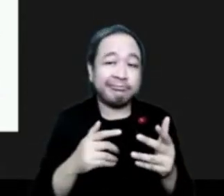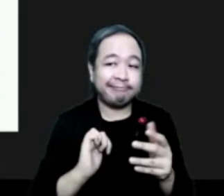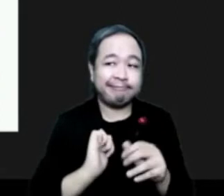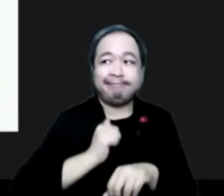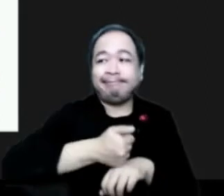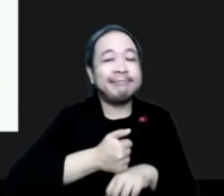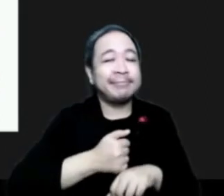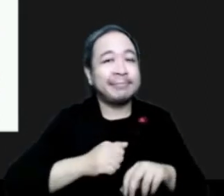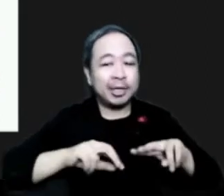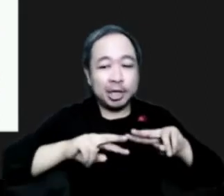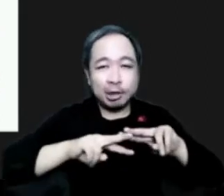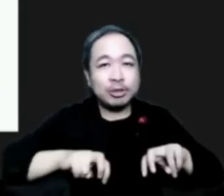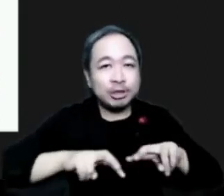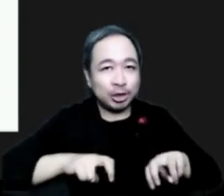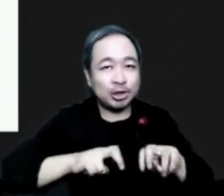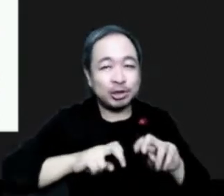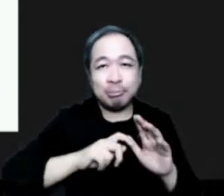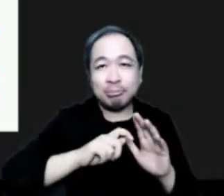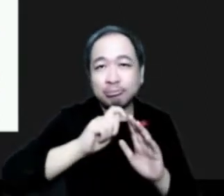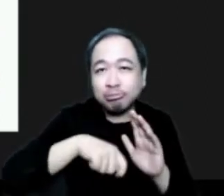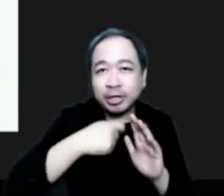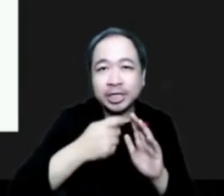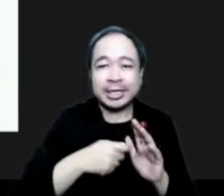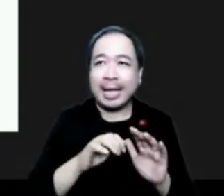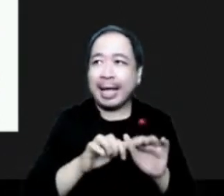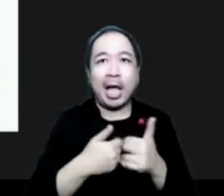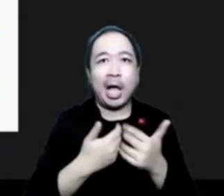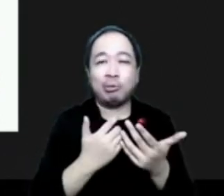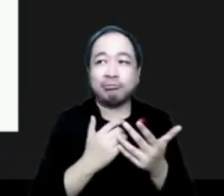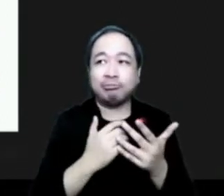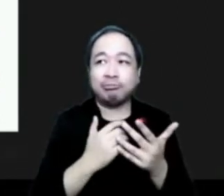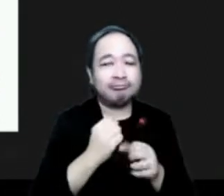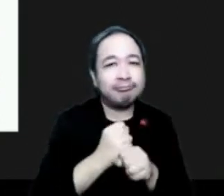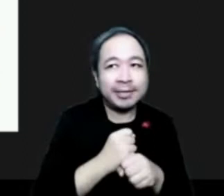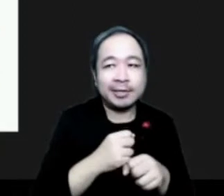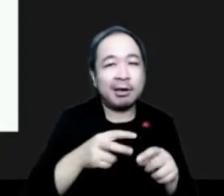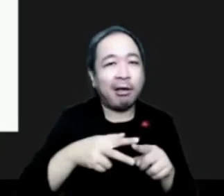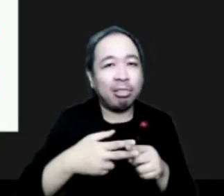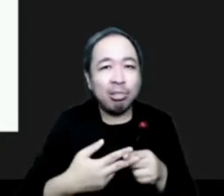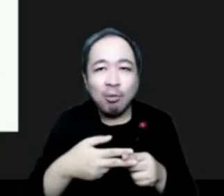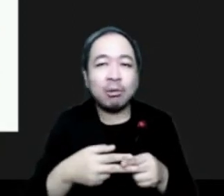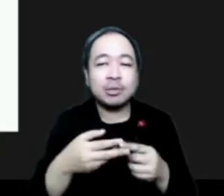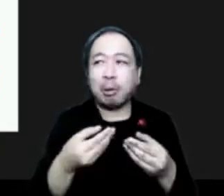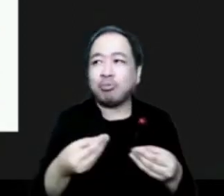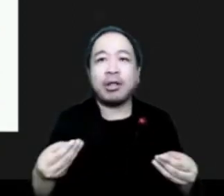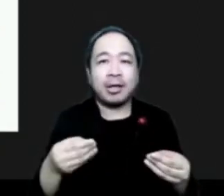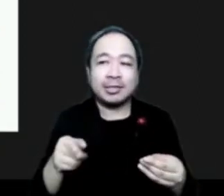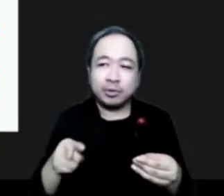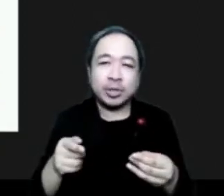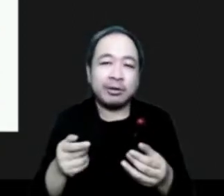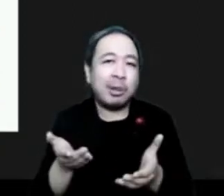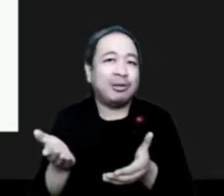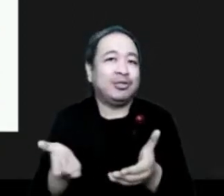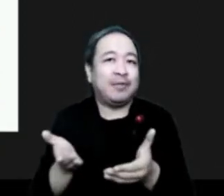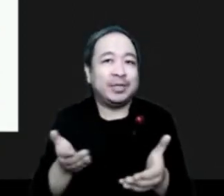preparing better tools and products for our potential users. The structure of this collaboration is like a federation structure with